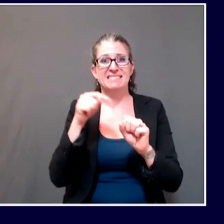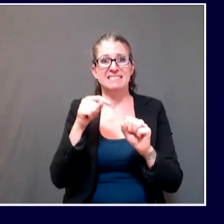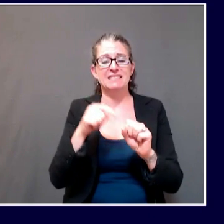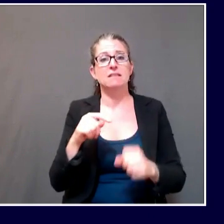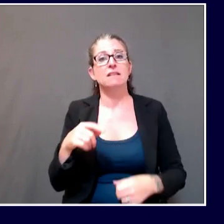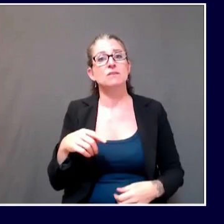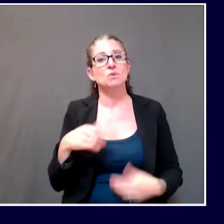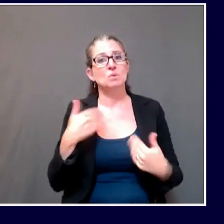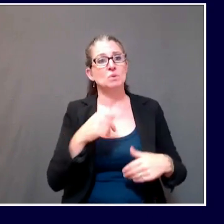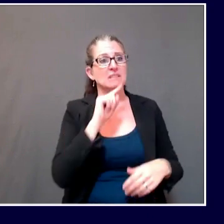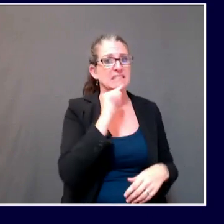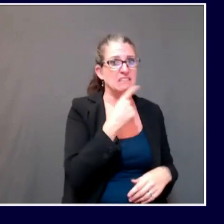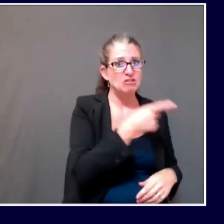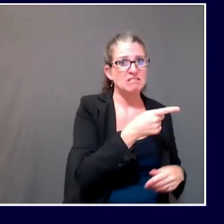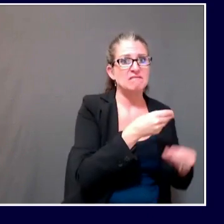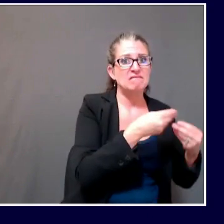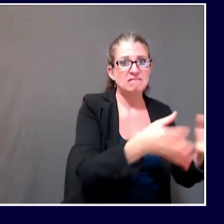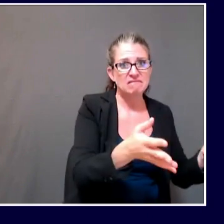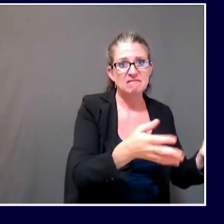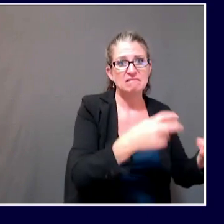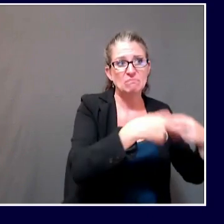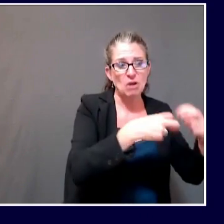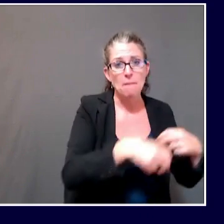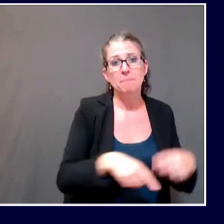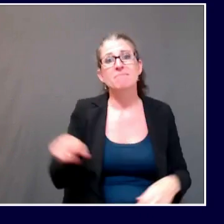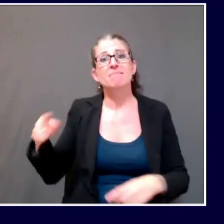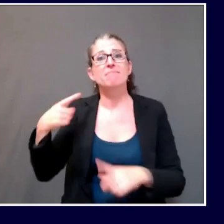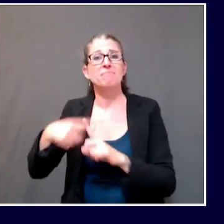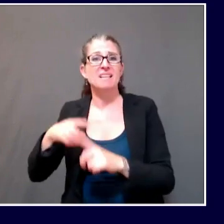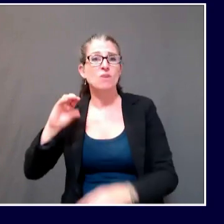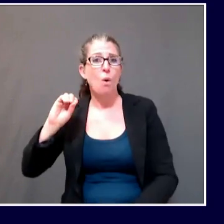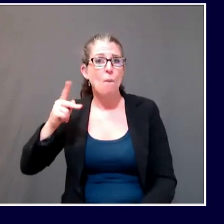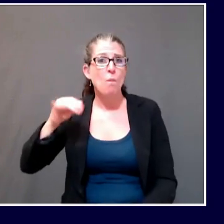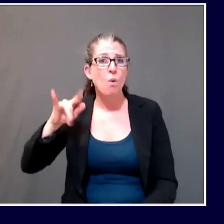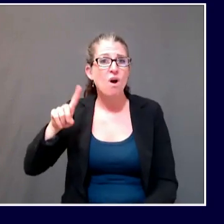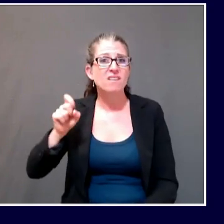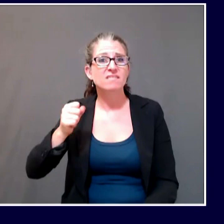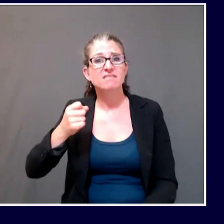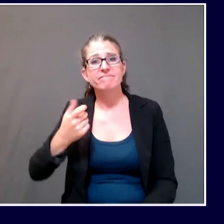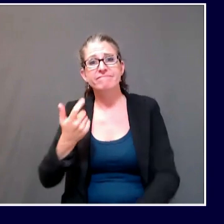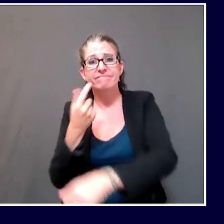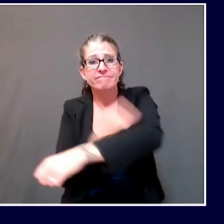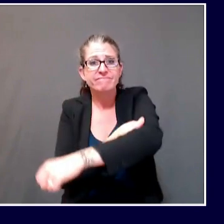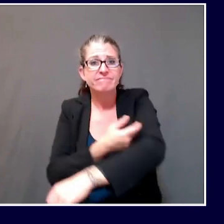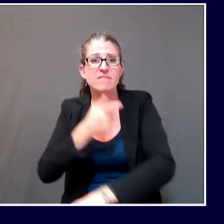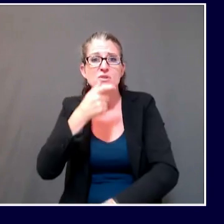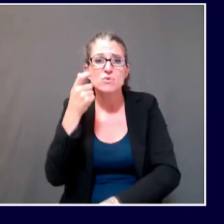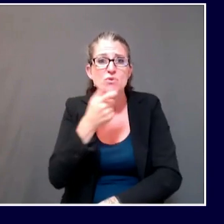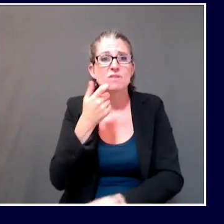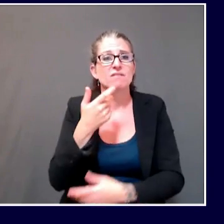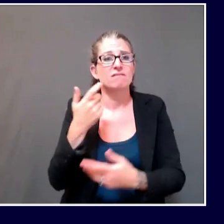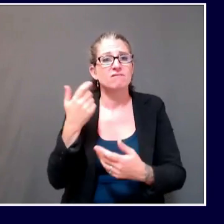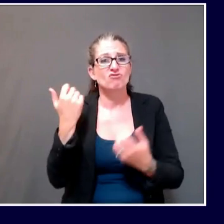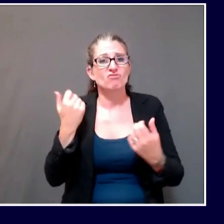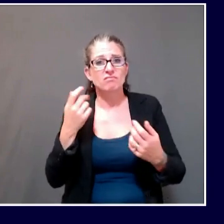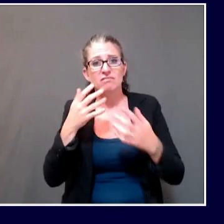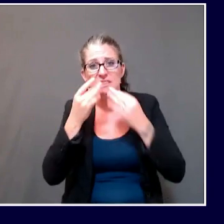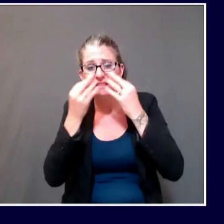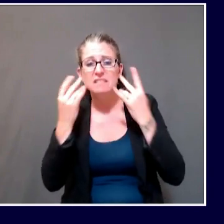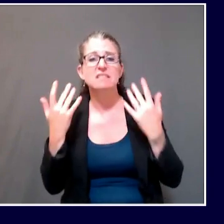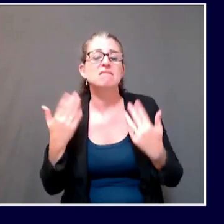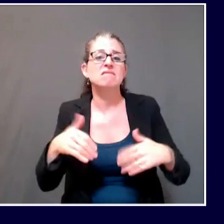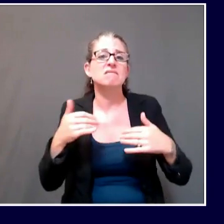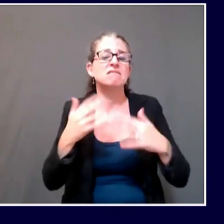using every federal dollar we can to protect Maine people, protect the public health